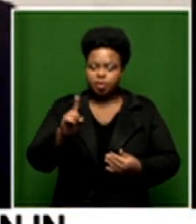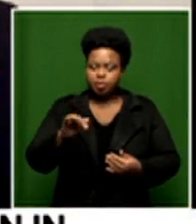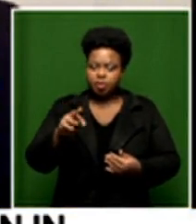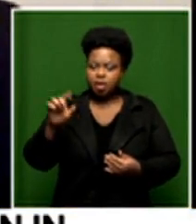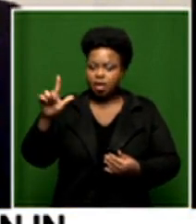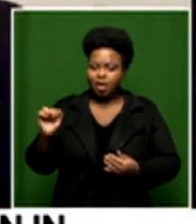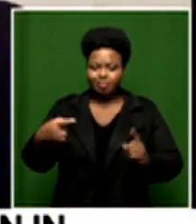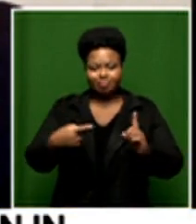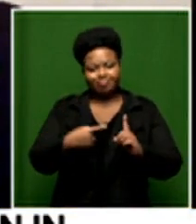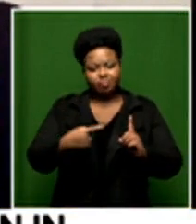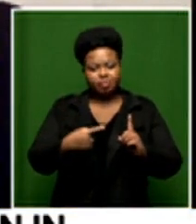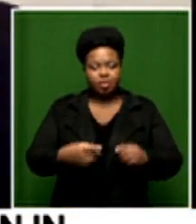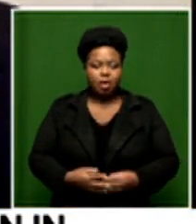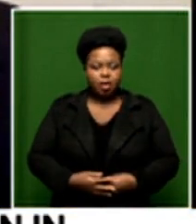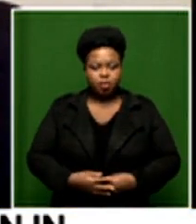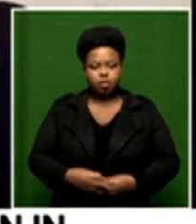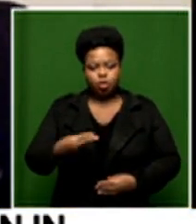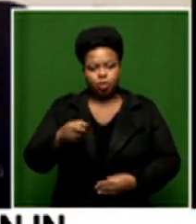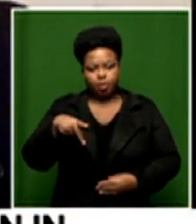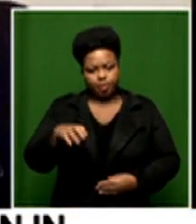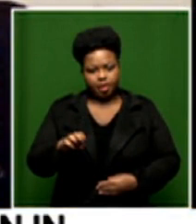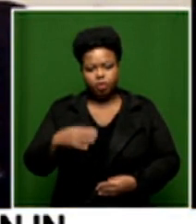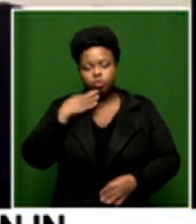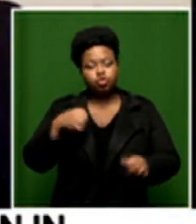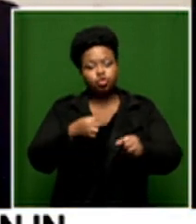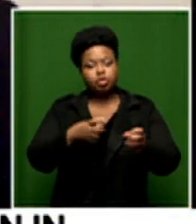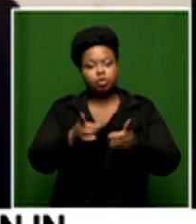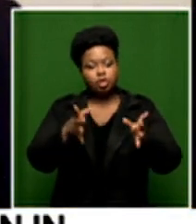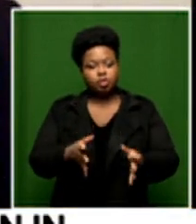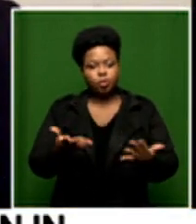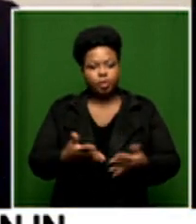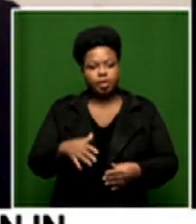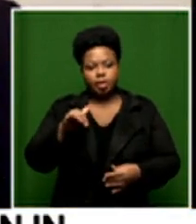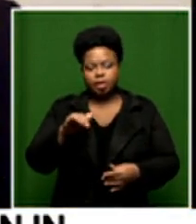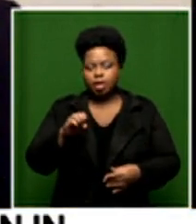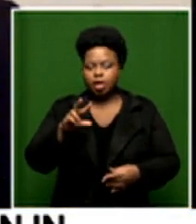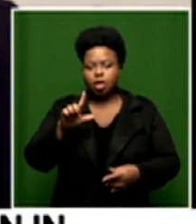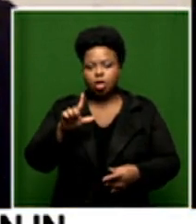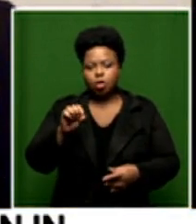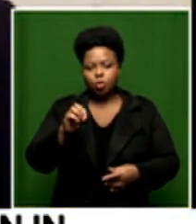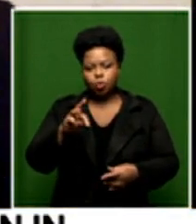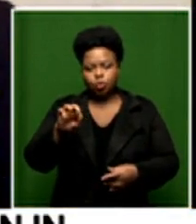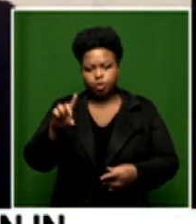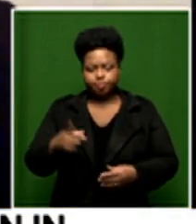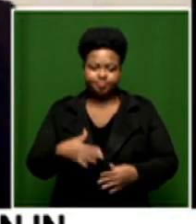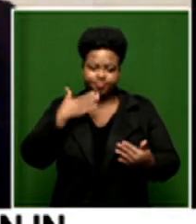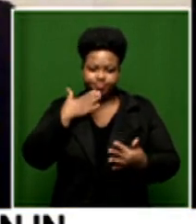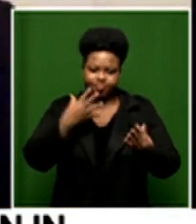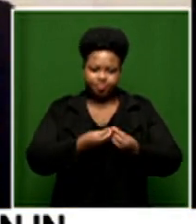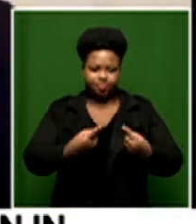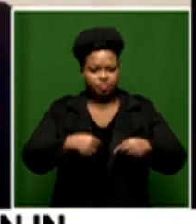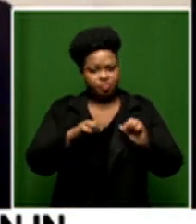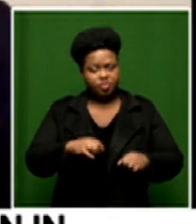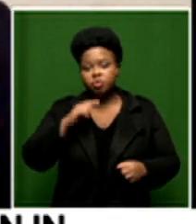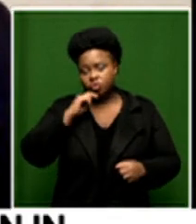who is she's a strategy director at the at yellowwood thank you again thanks for staying with us because